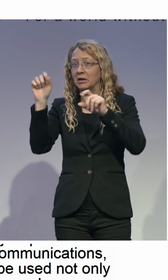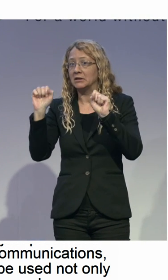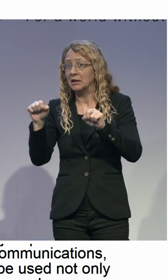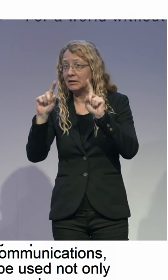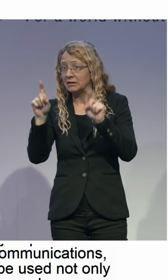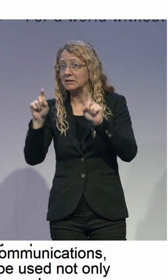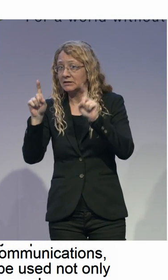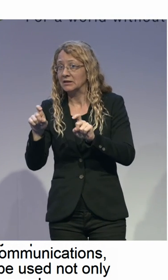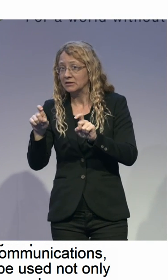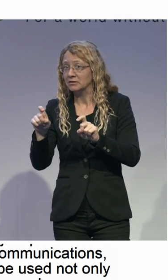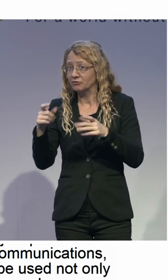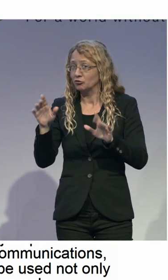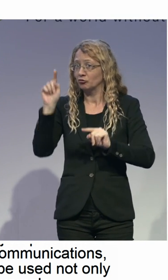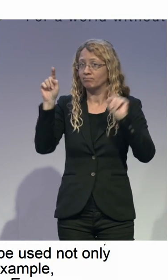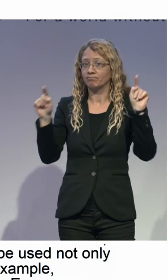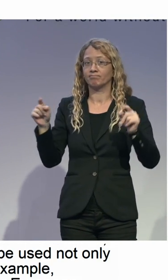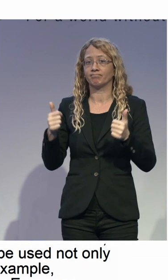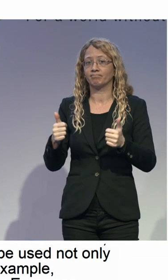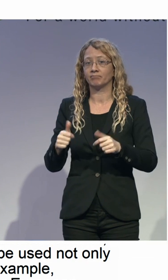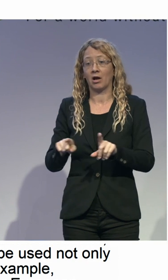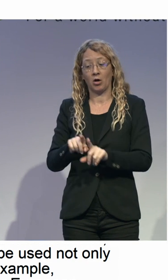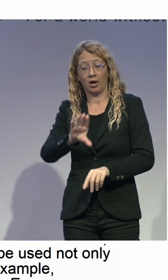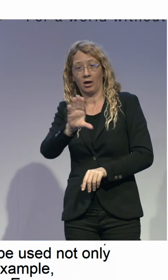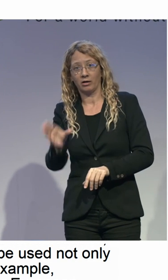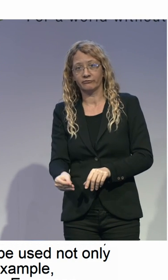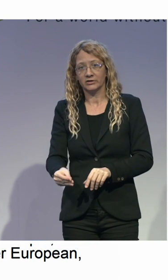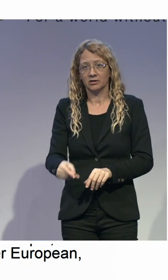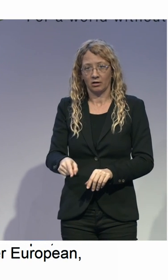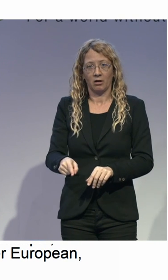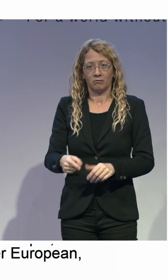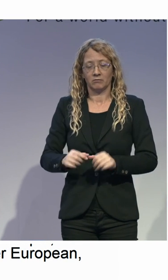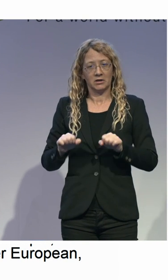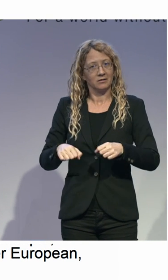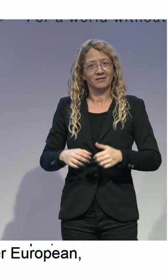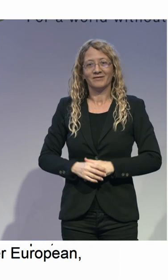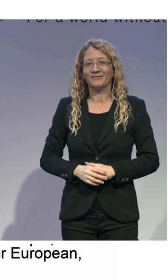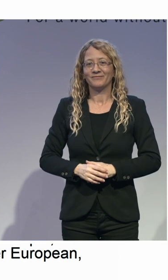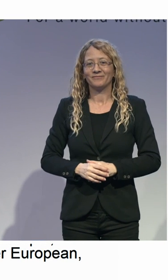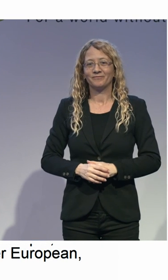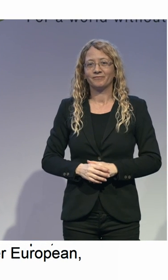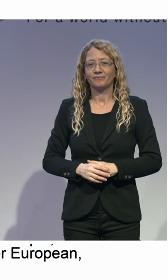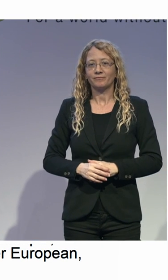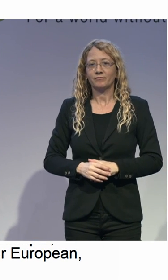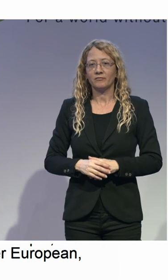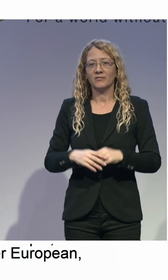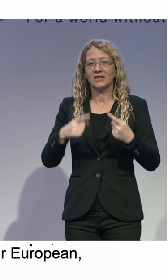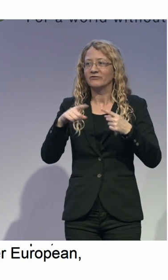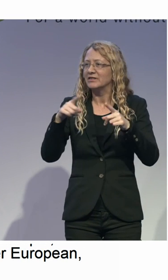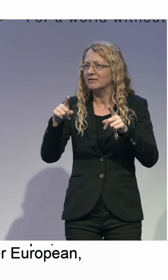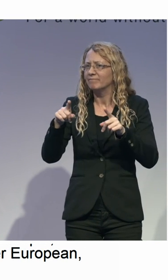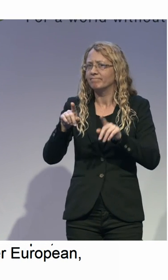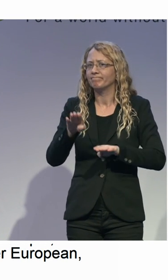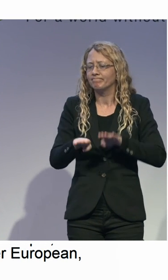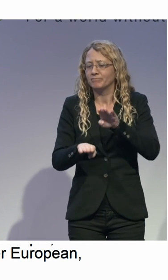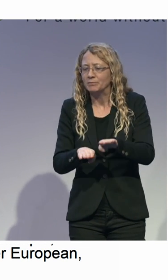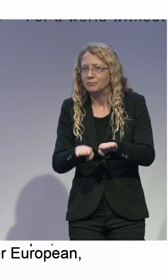strategies to be used to overcome some of those